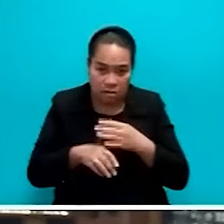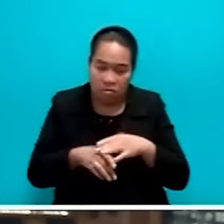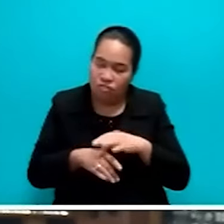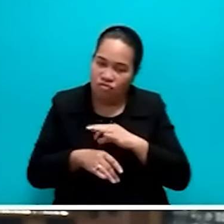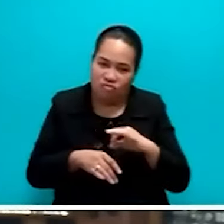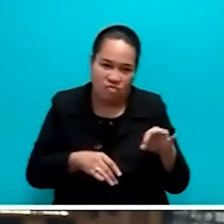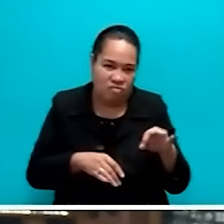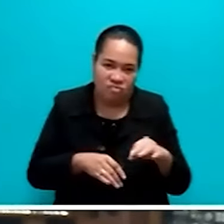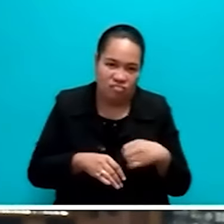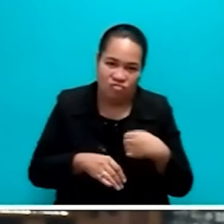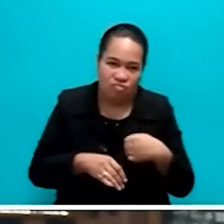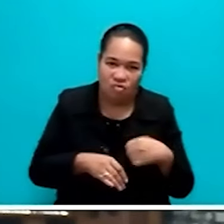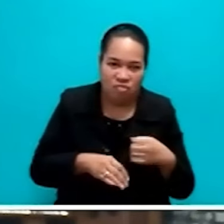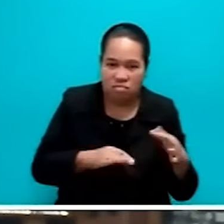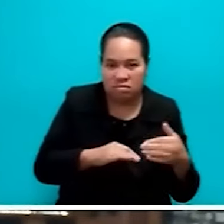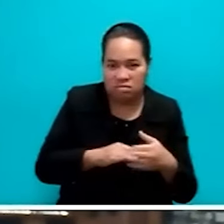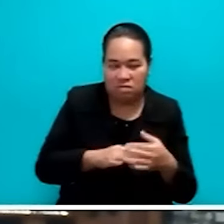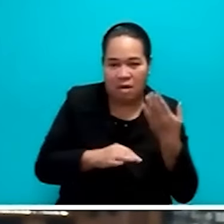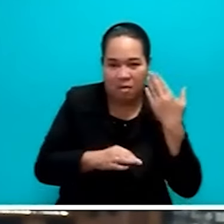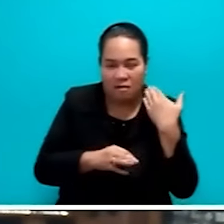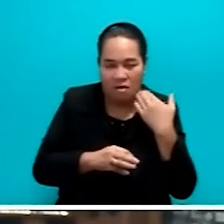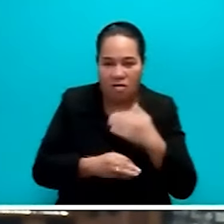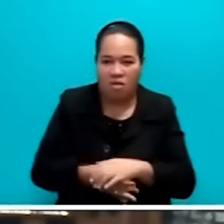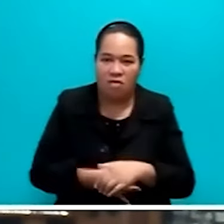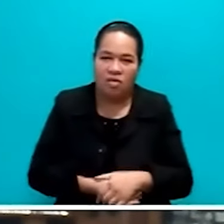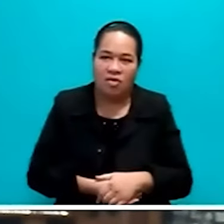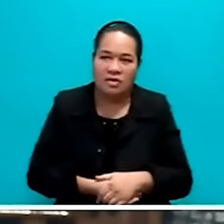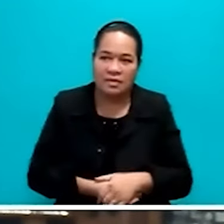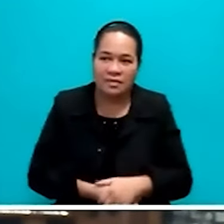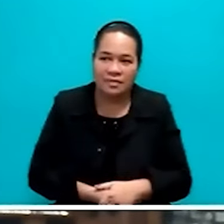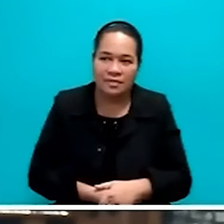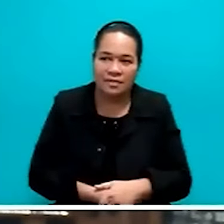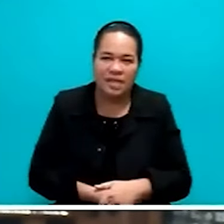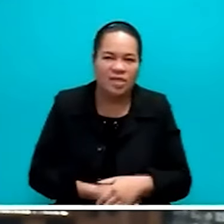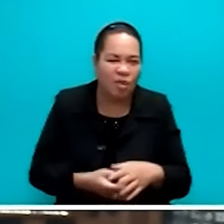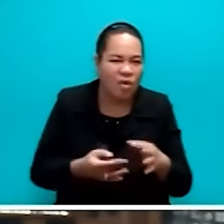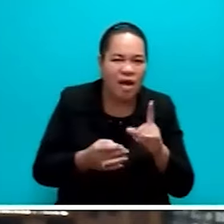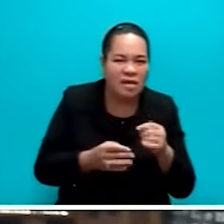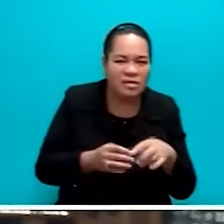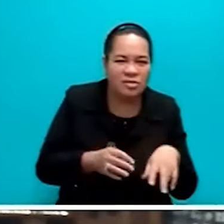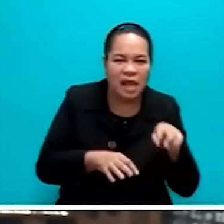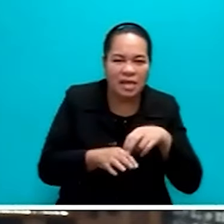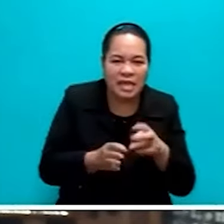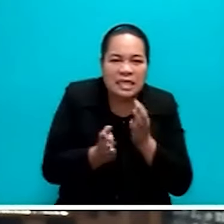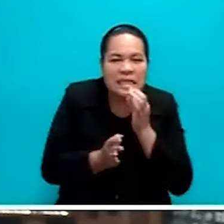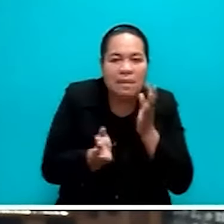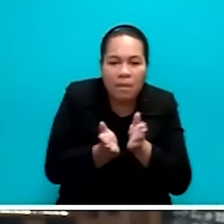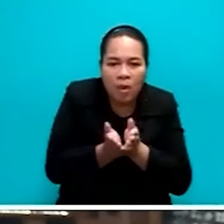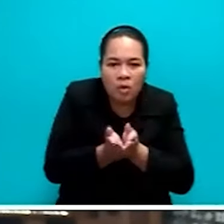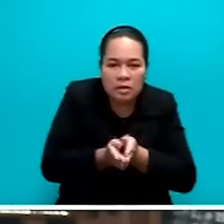Bukalibu, all those little punks to take us to the boats.